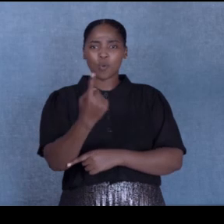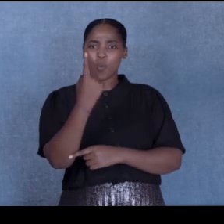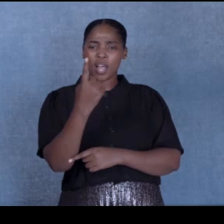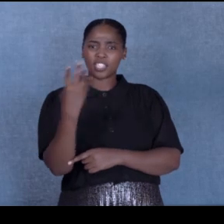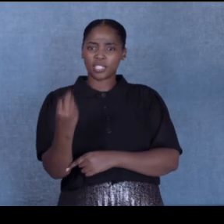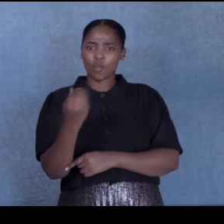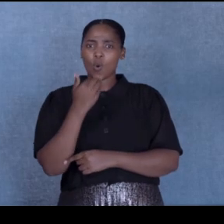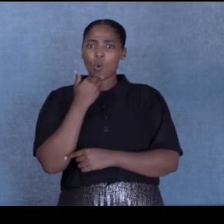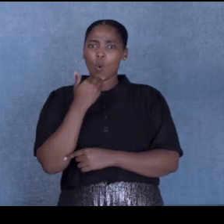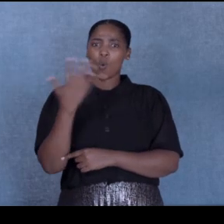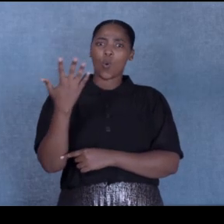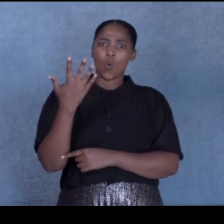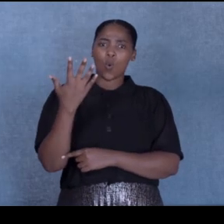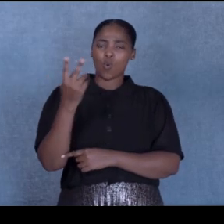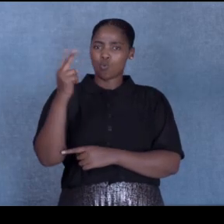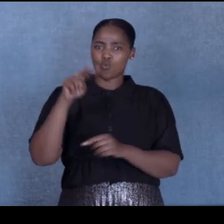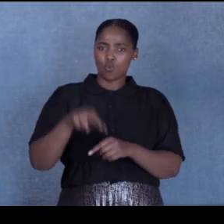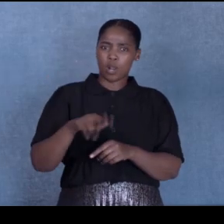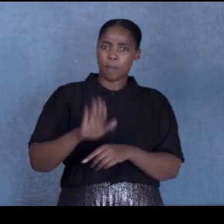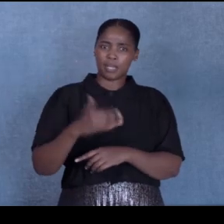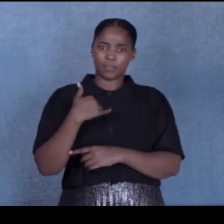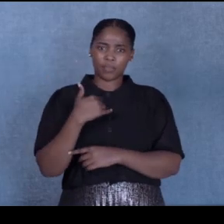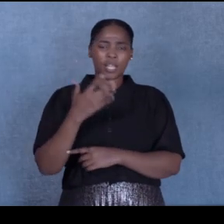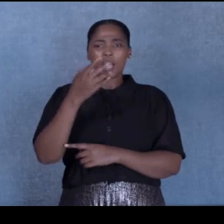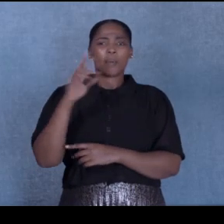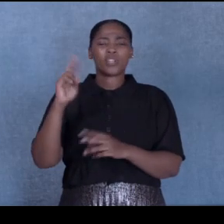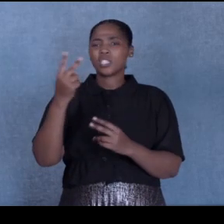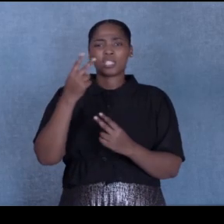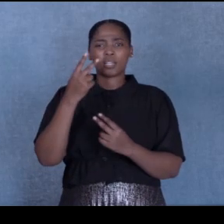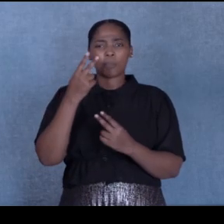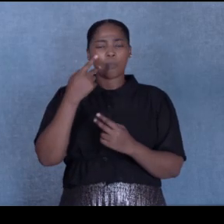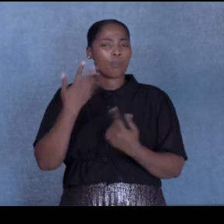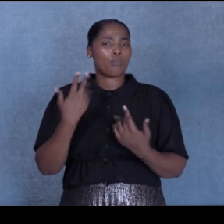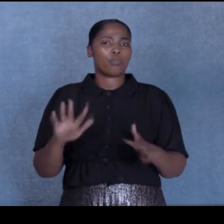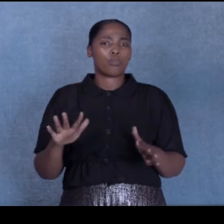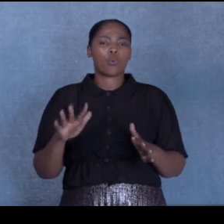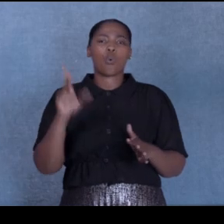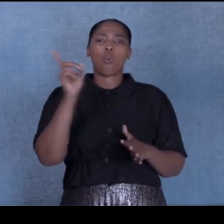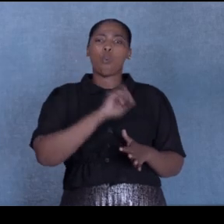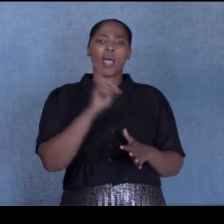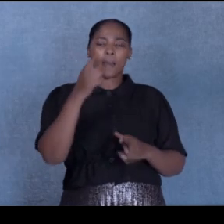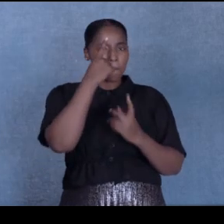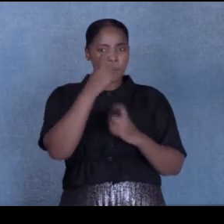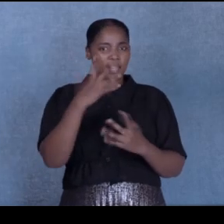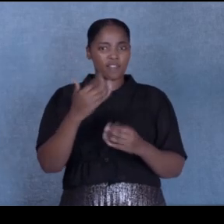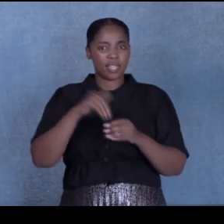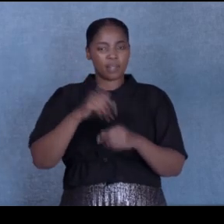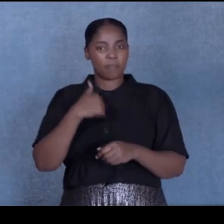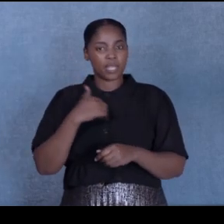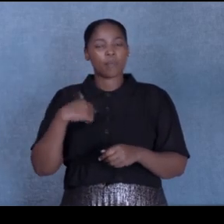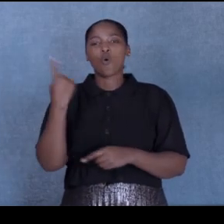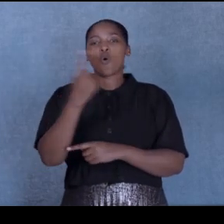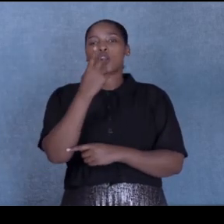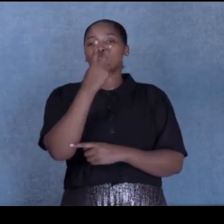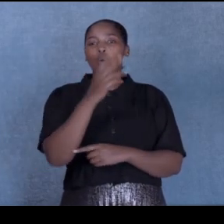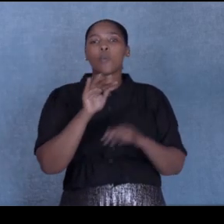me. I didn't see one that didn't believe in me. I only saw the people that loved me. I only saw the people